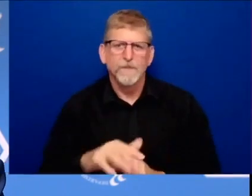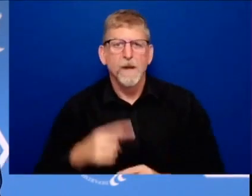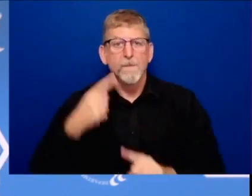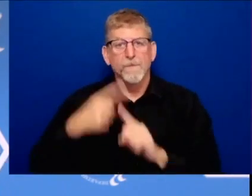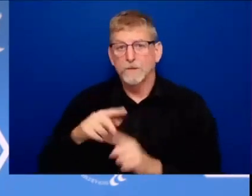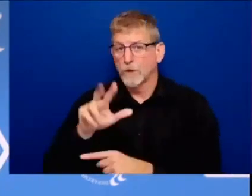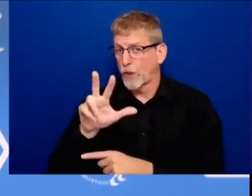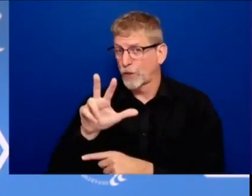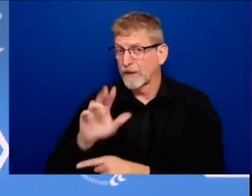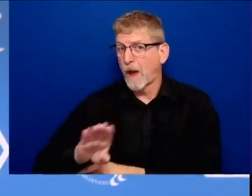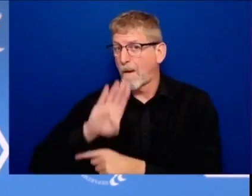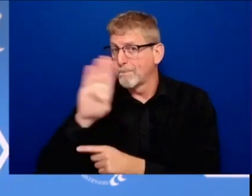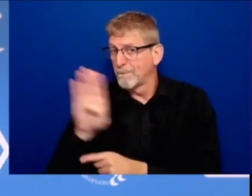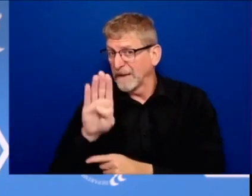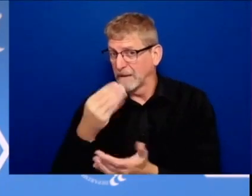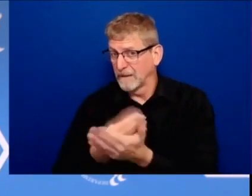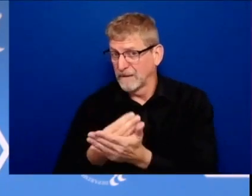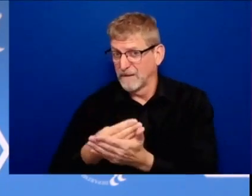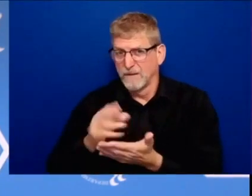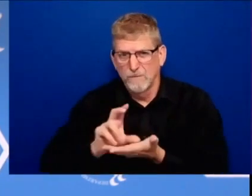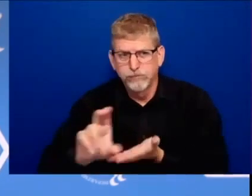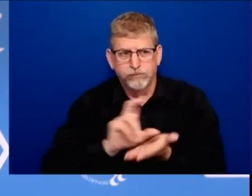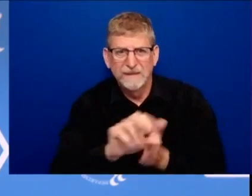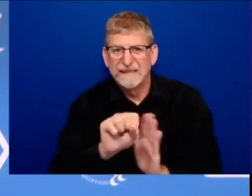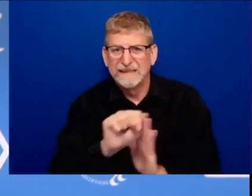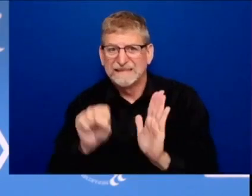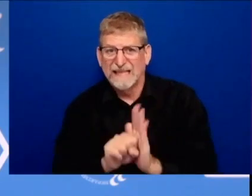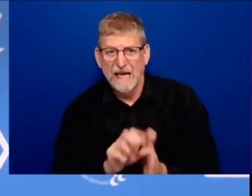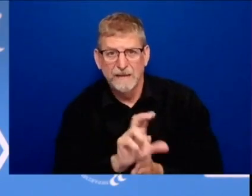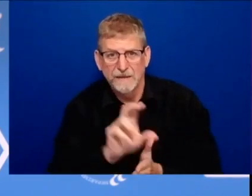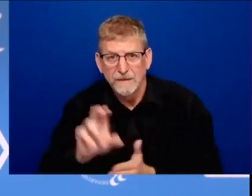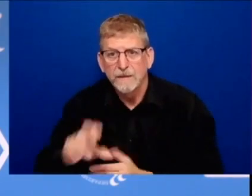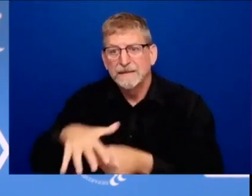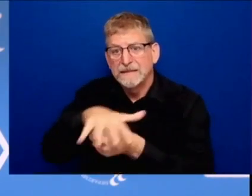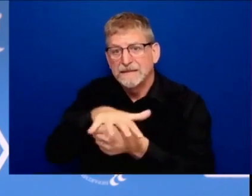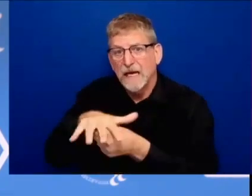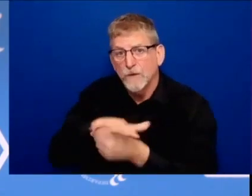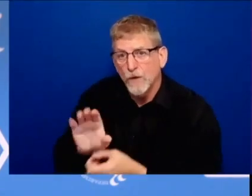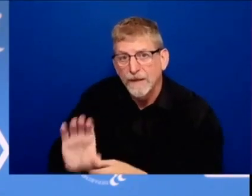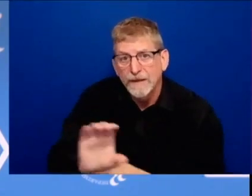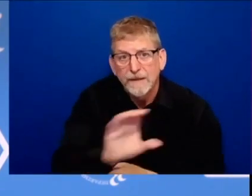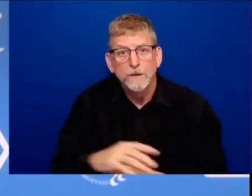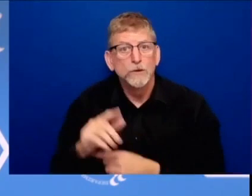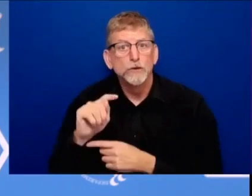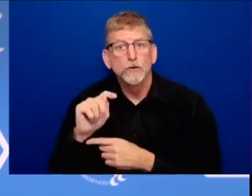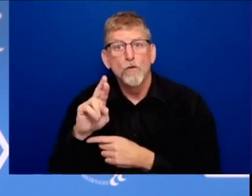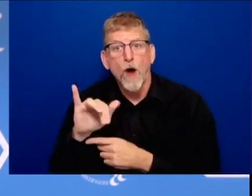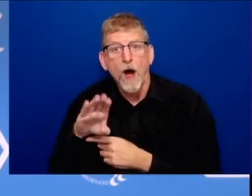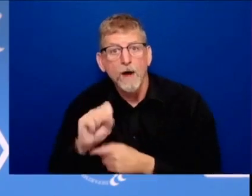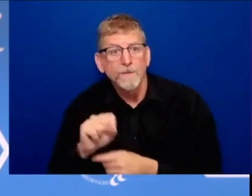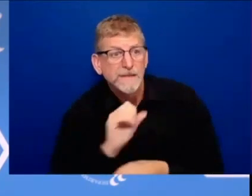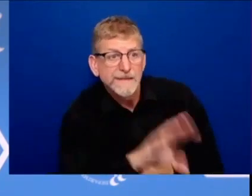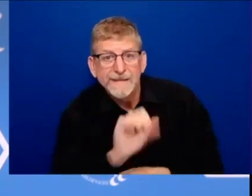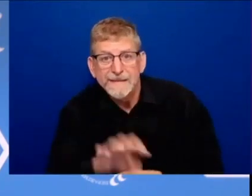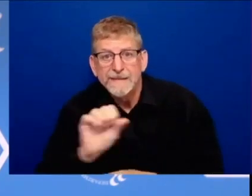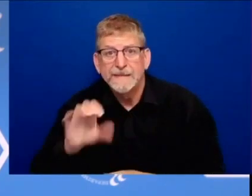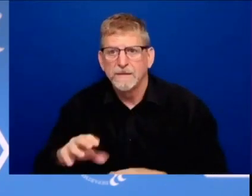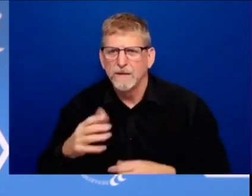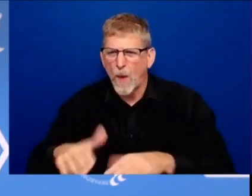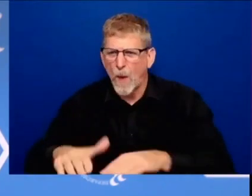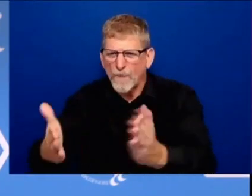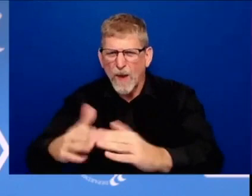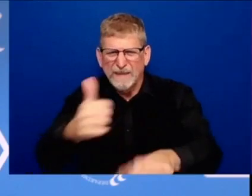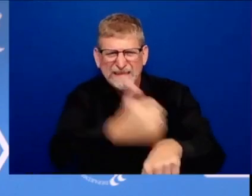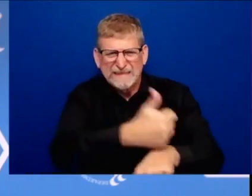tribes to bolster existing vaccination centers and create more of the centers to administer where we administer the